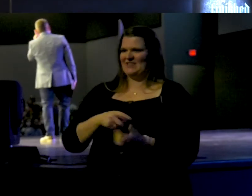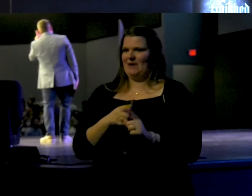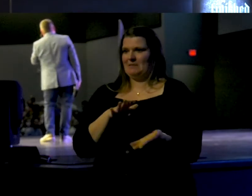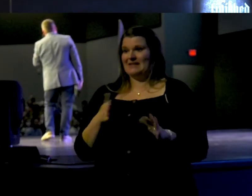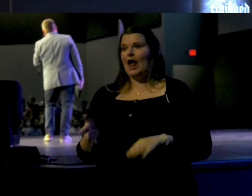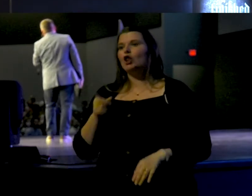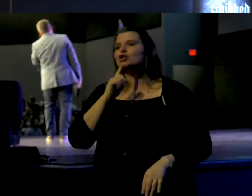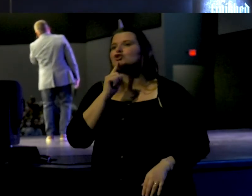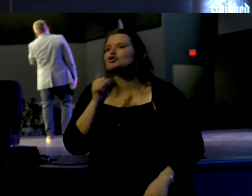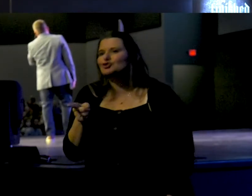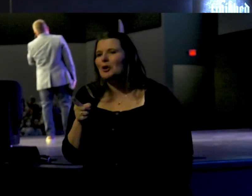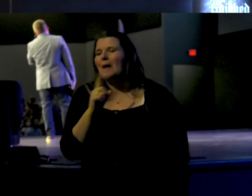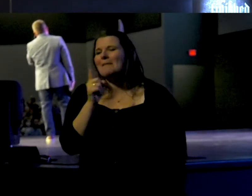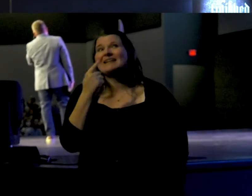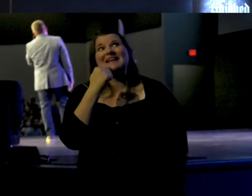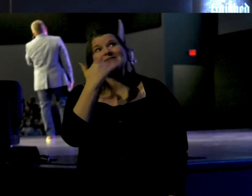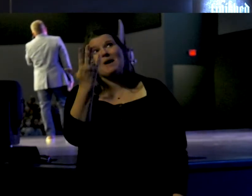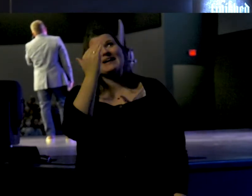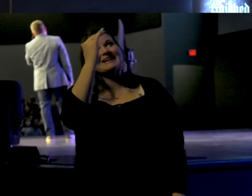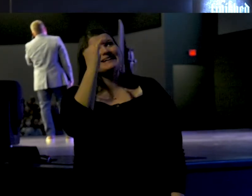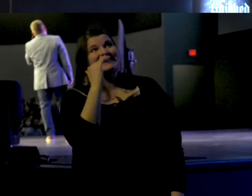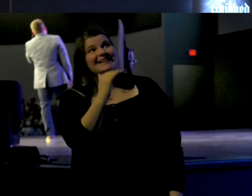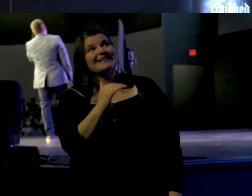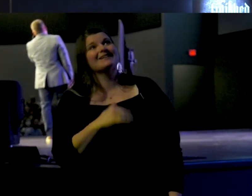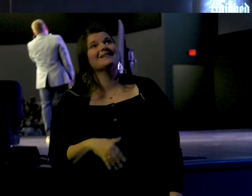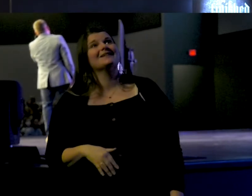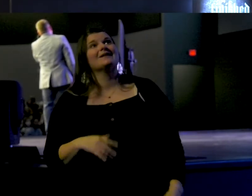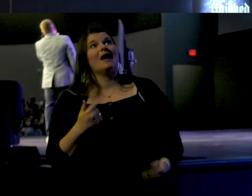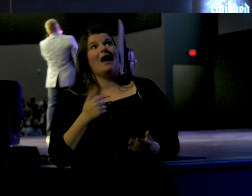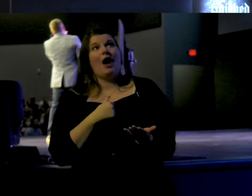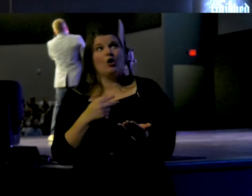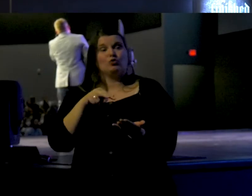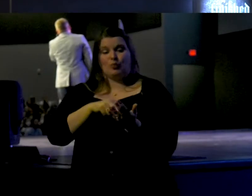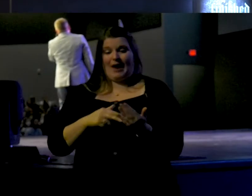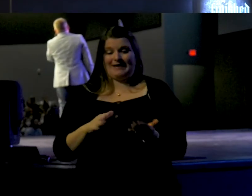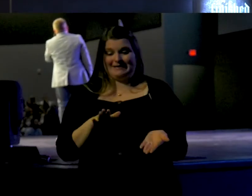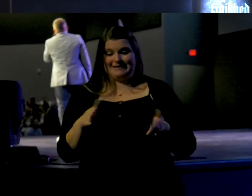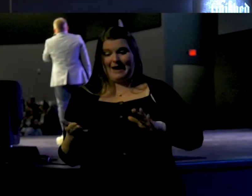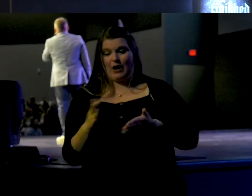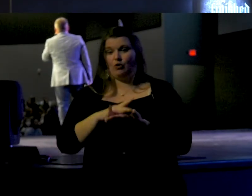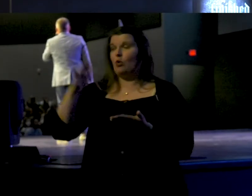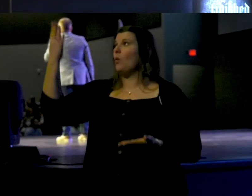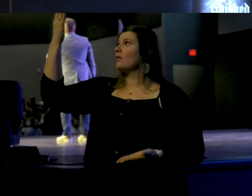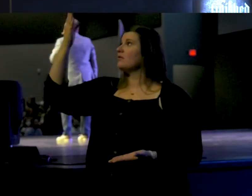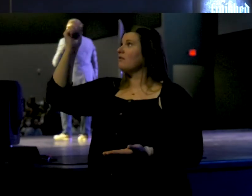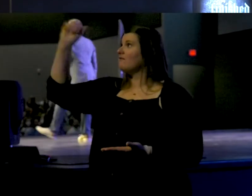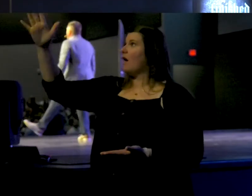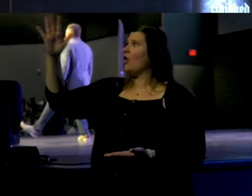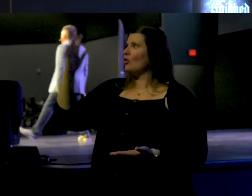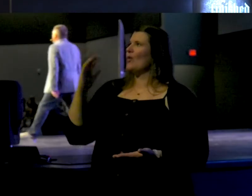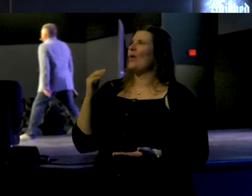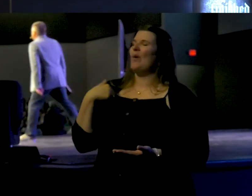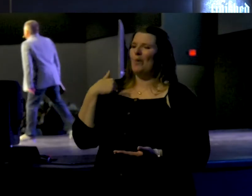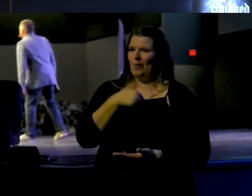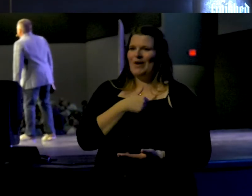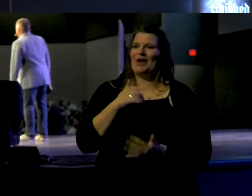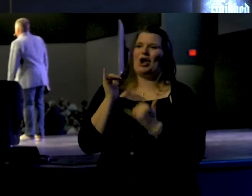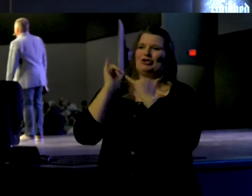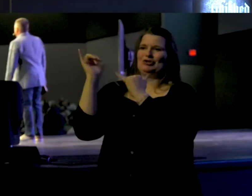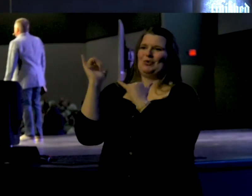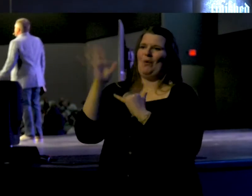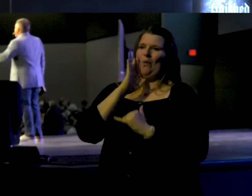course, that's true, but that's not where he goes. Notice what he says. Was raised from the dead by the glory of the Father, we too might walk,